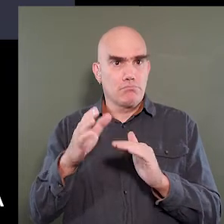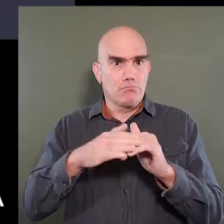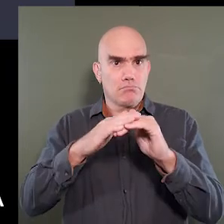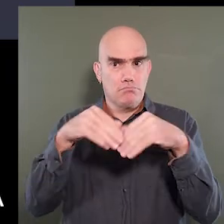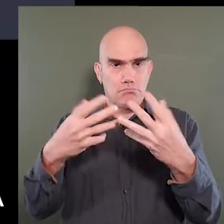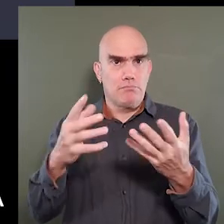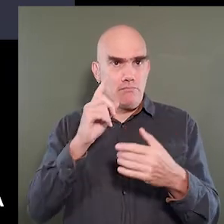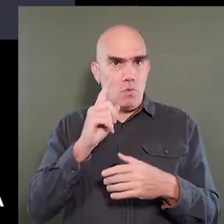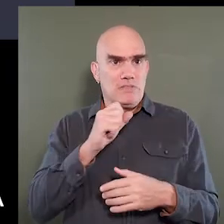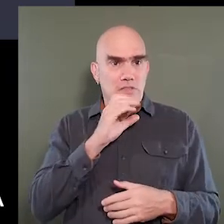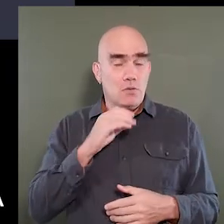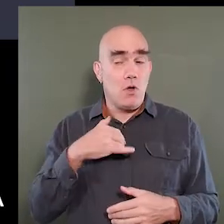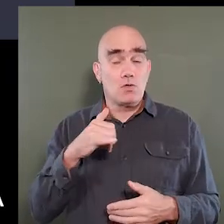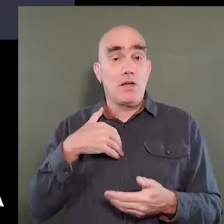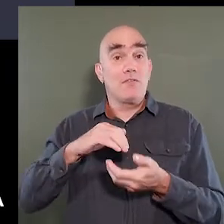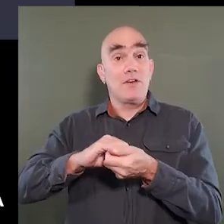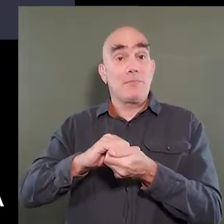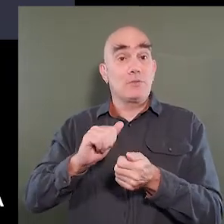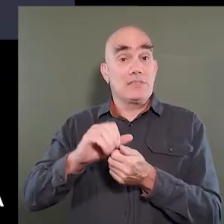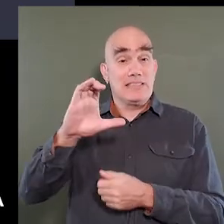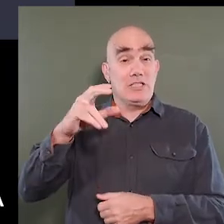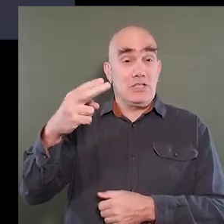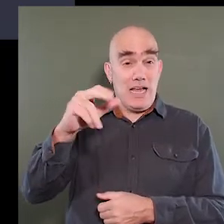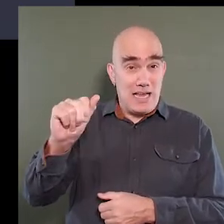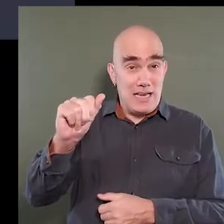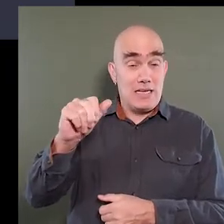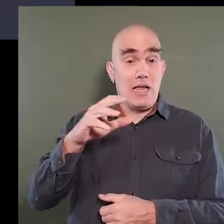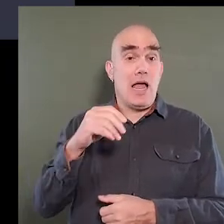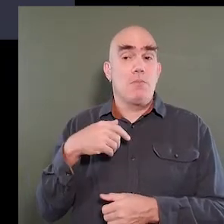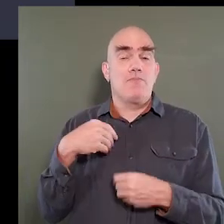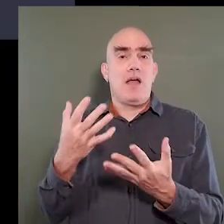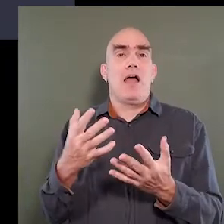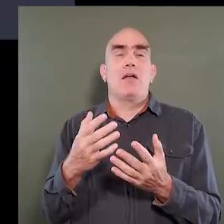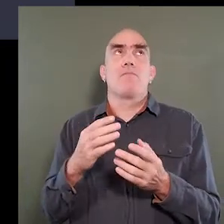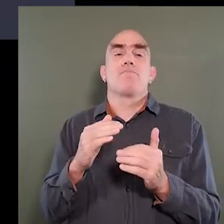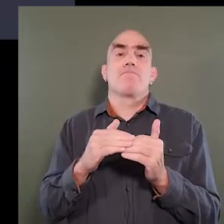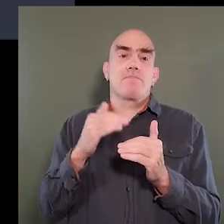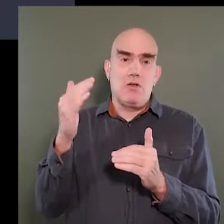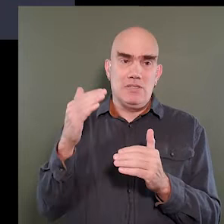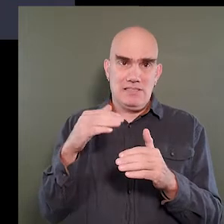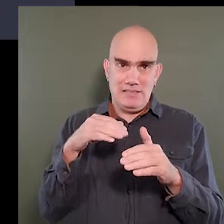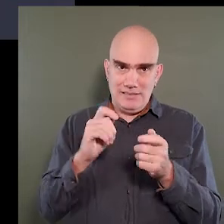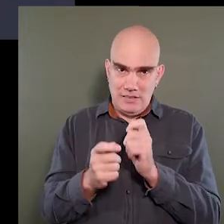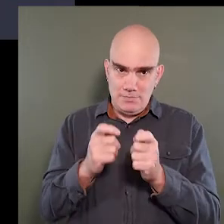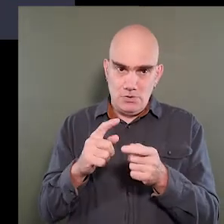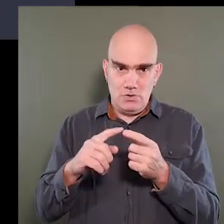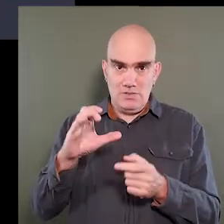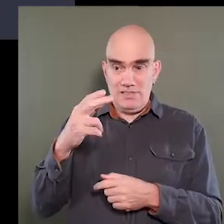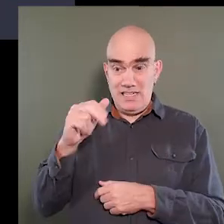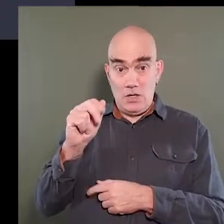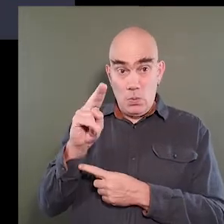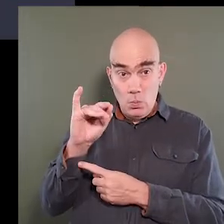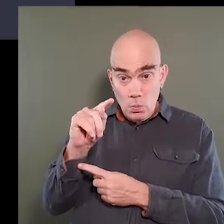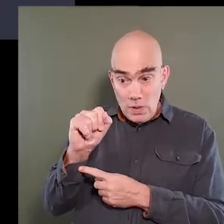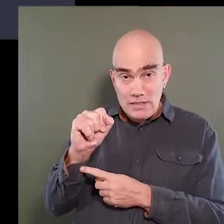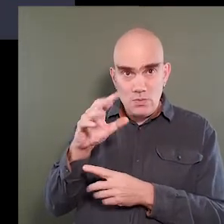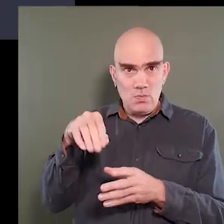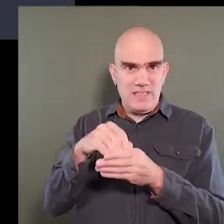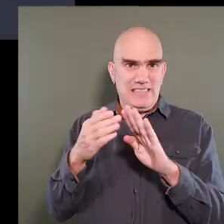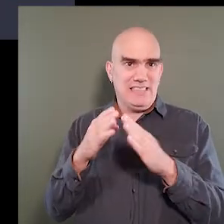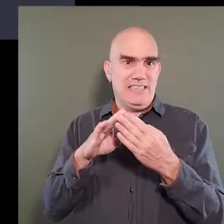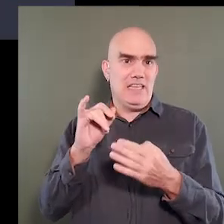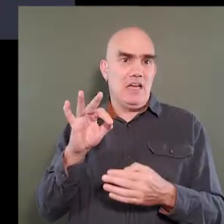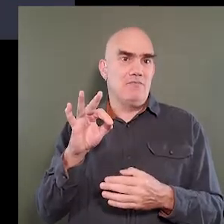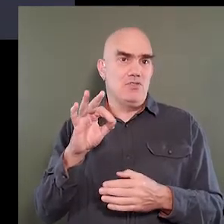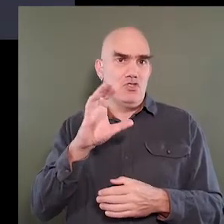We also have a collaboration with the CHA and we are providing their accessible modifications to CHA units within the city